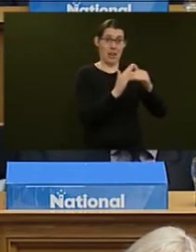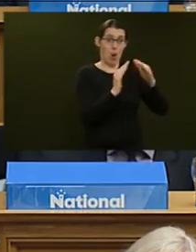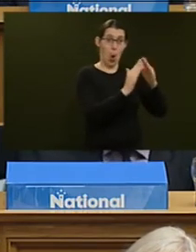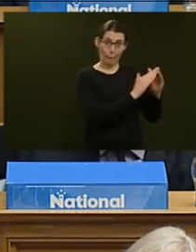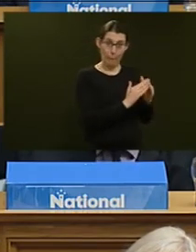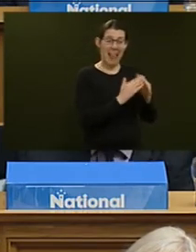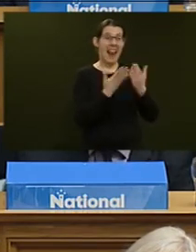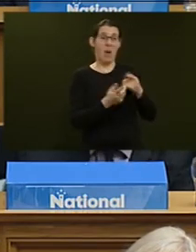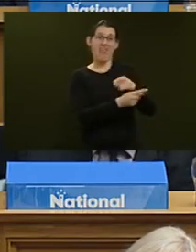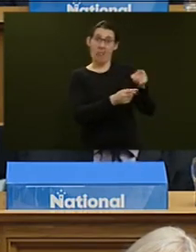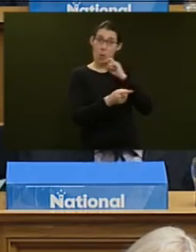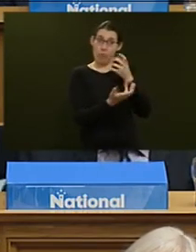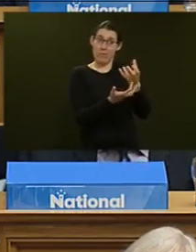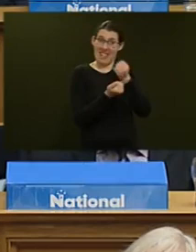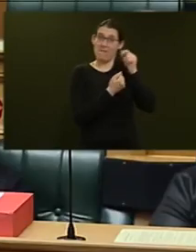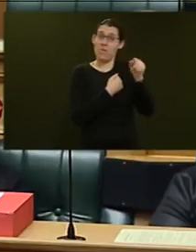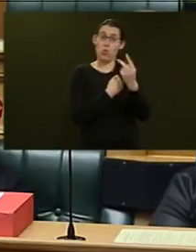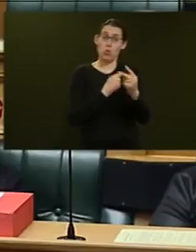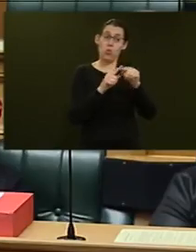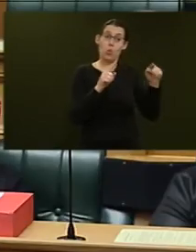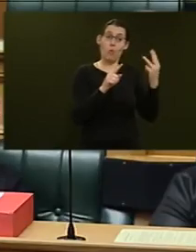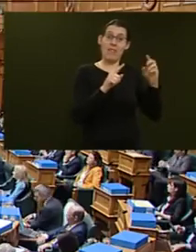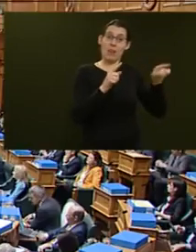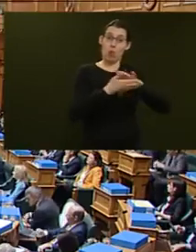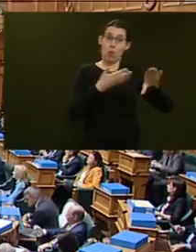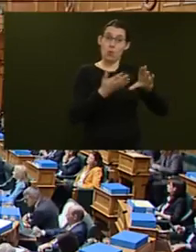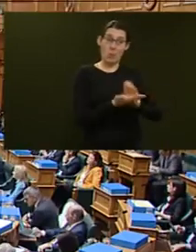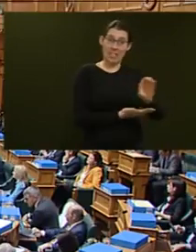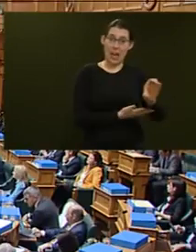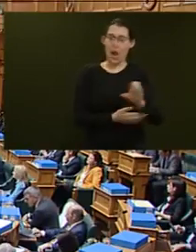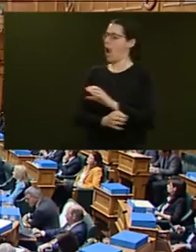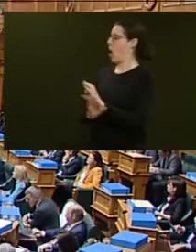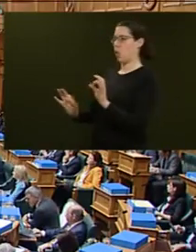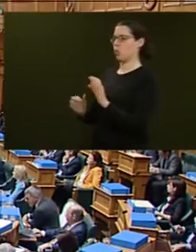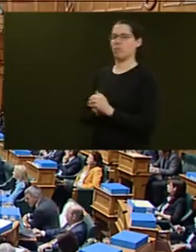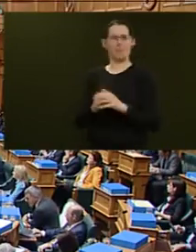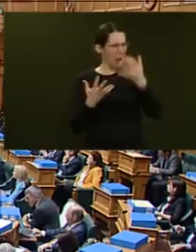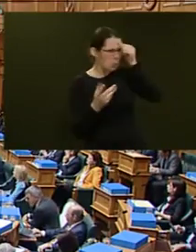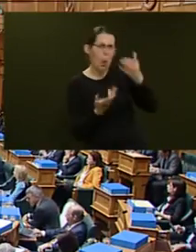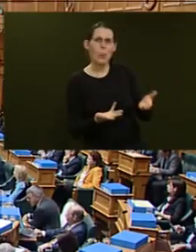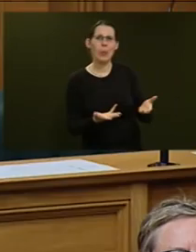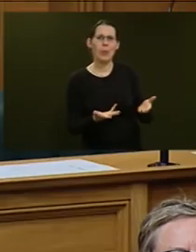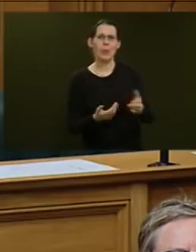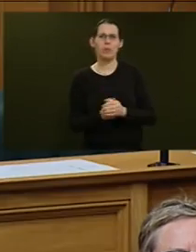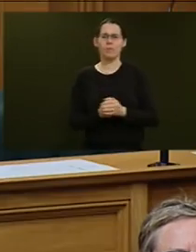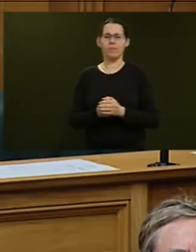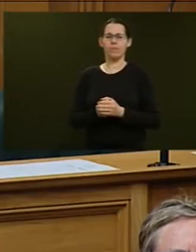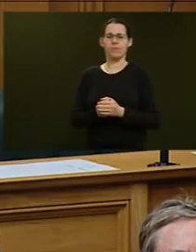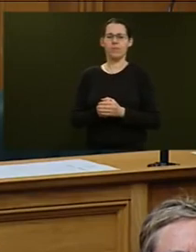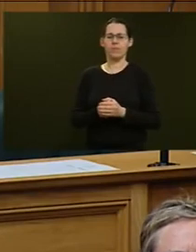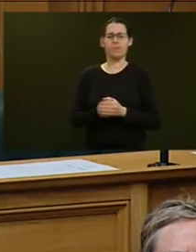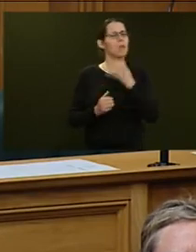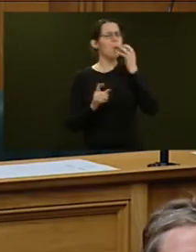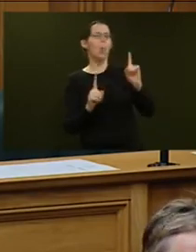compensation? No. How would you know? What reports has he seen on